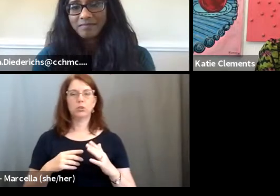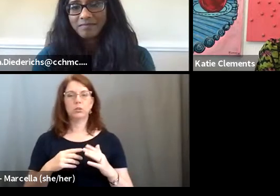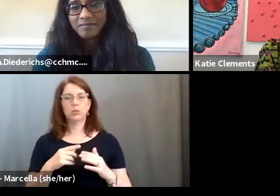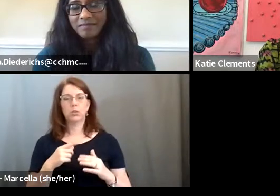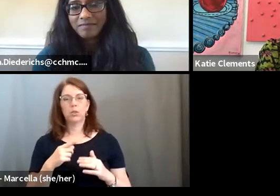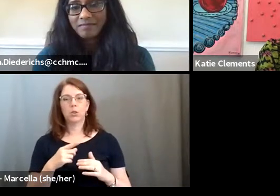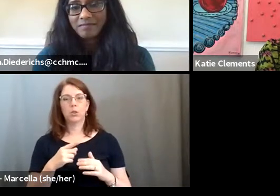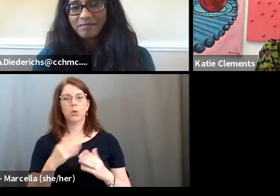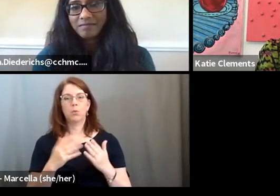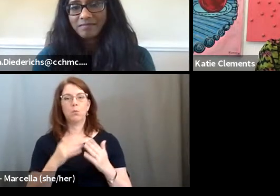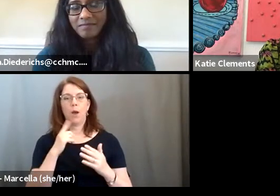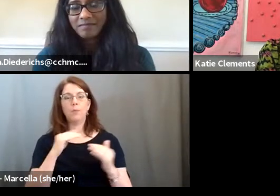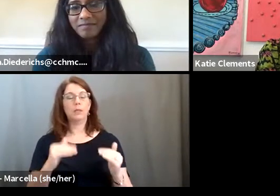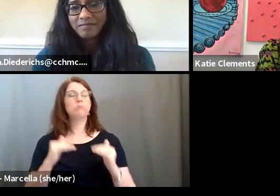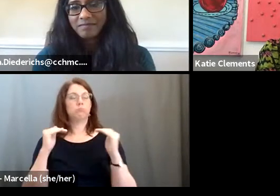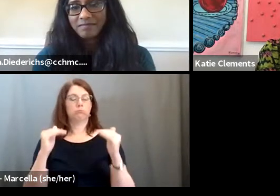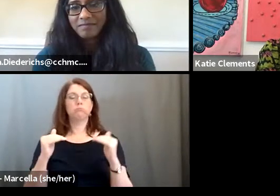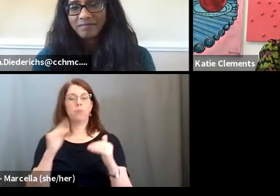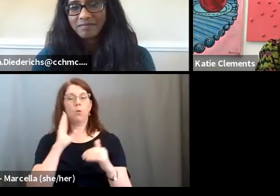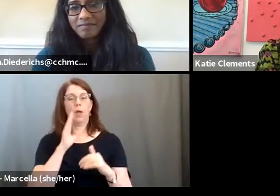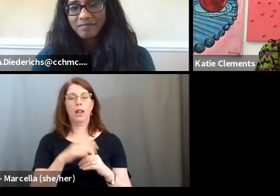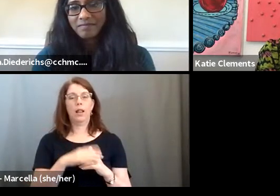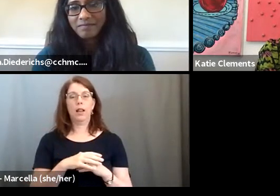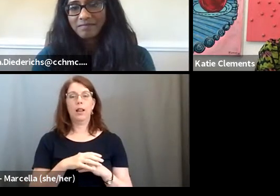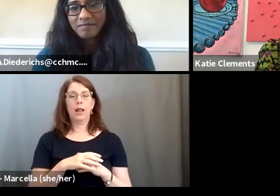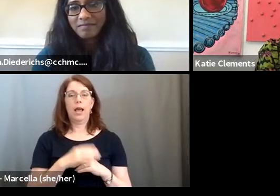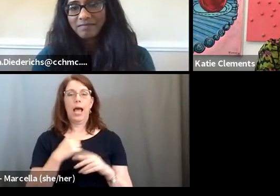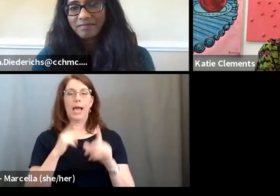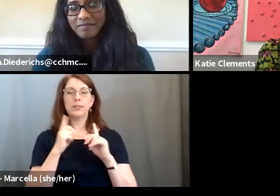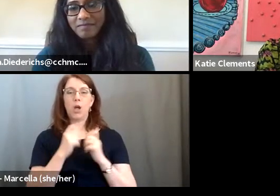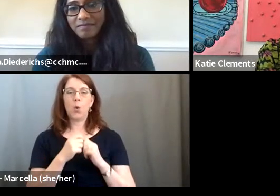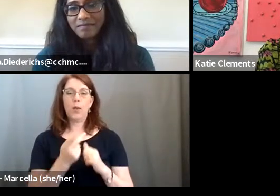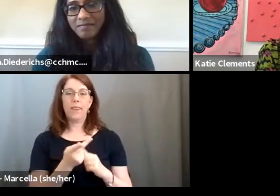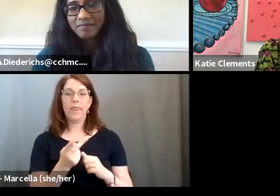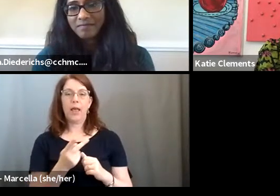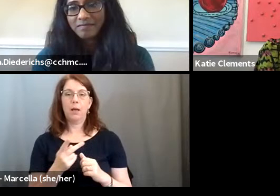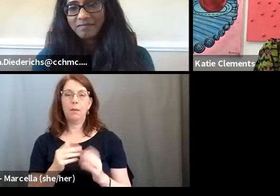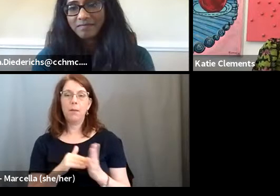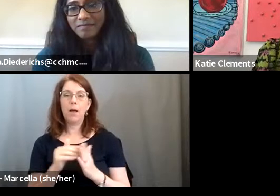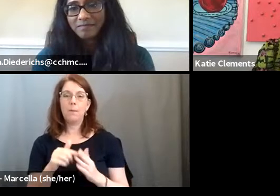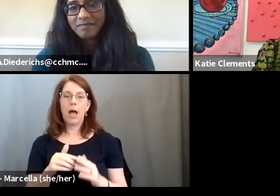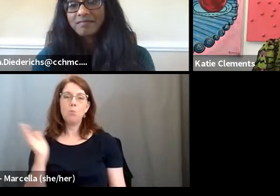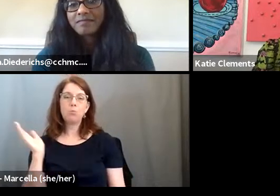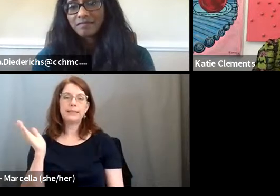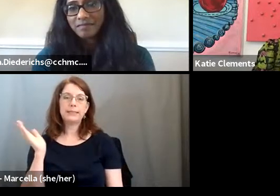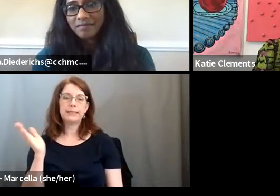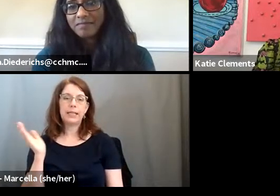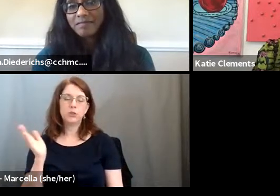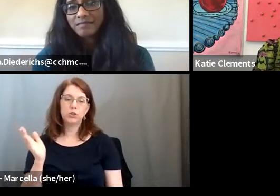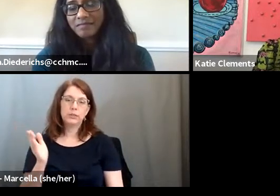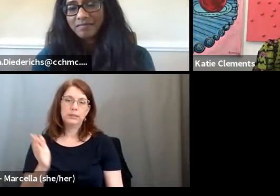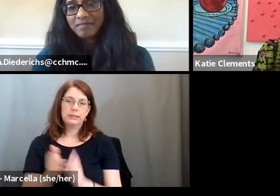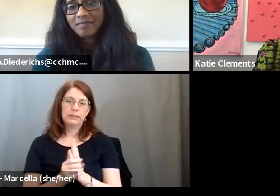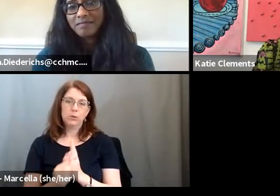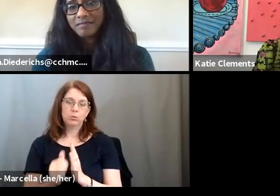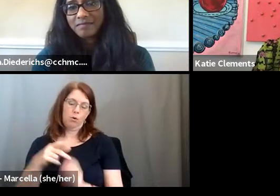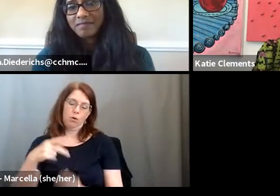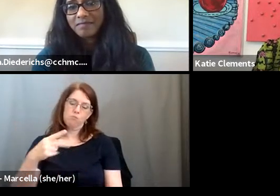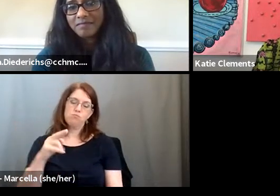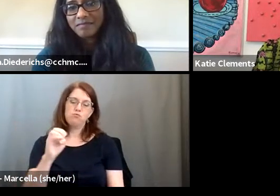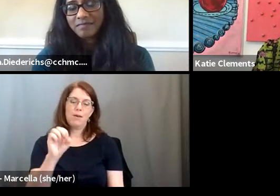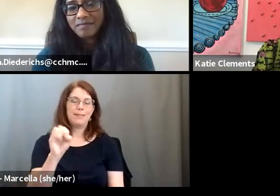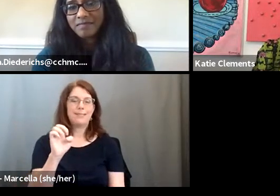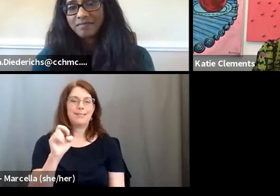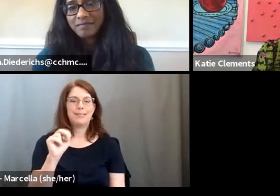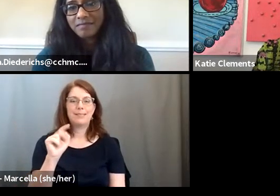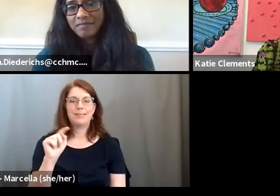associate creative directors. And I talked to them quite a bit about presentation skills. Um, I think it's one of the most